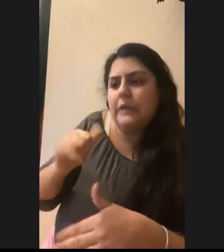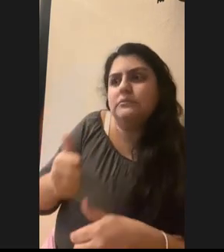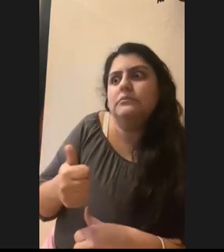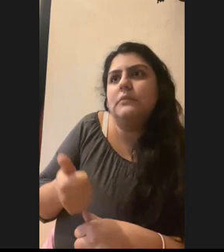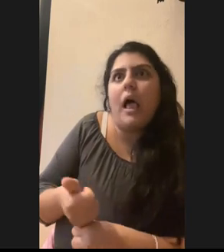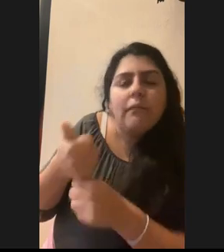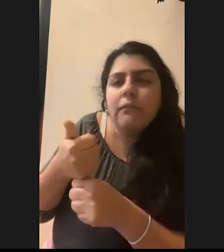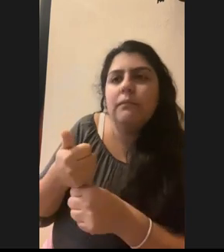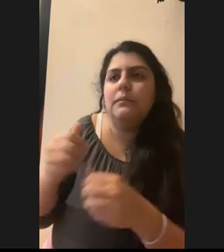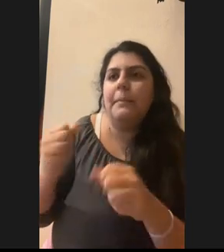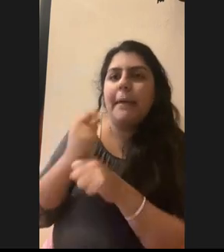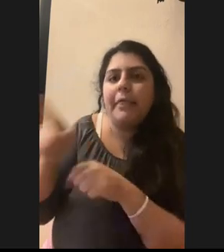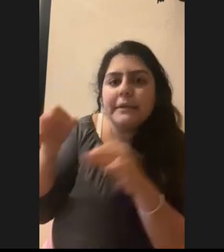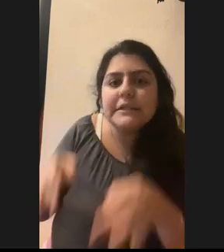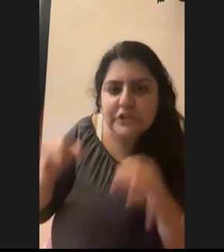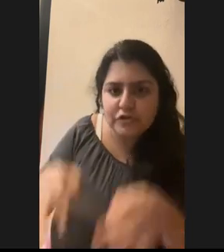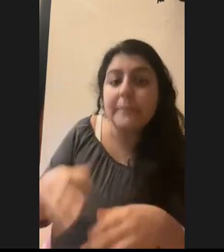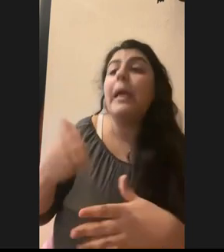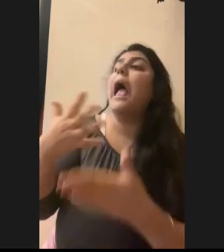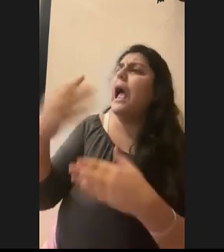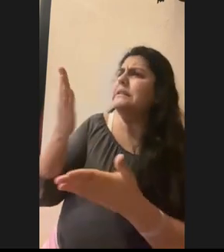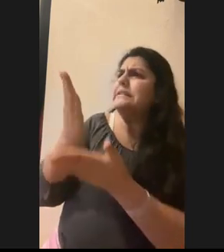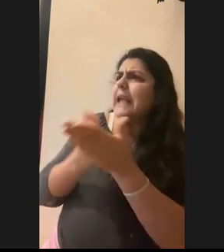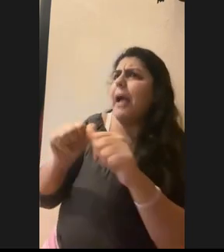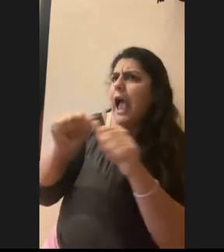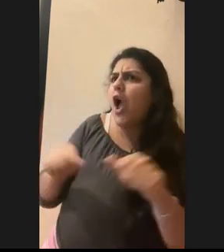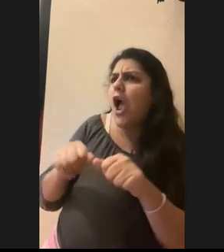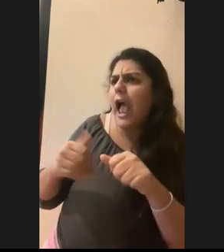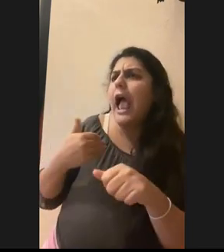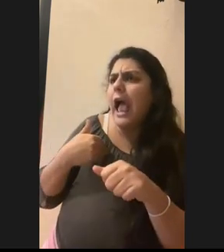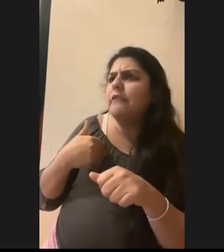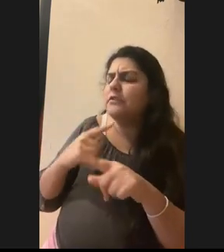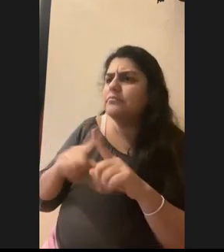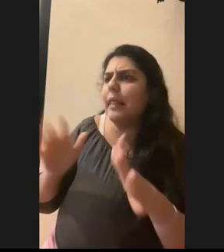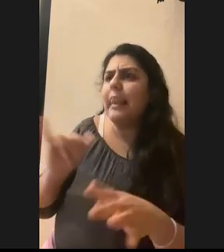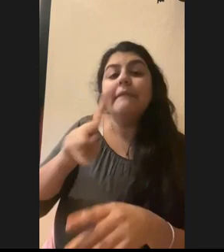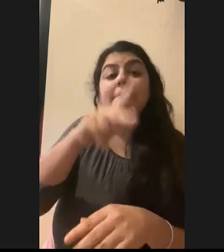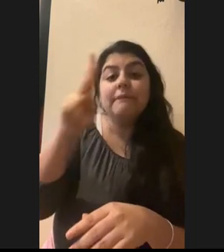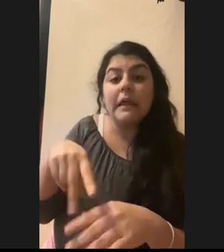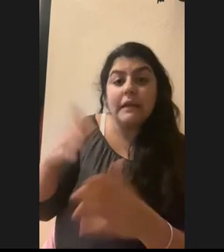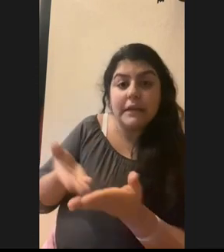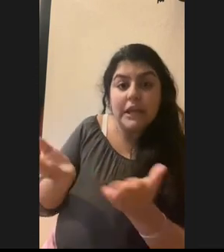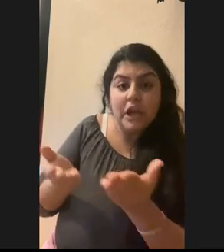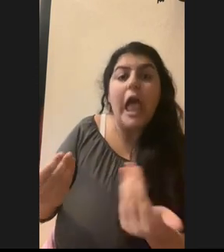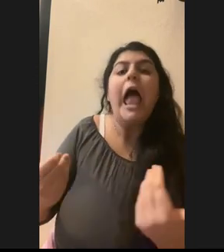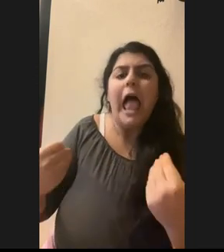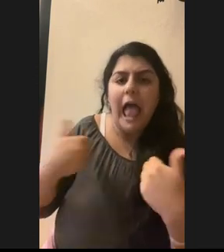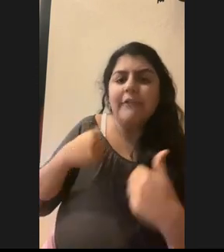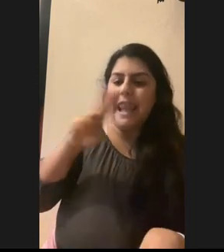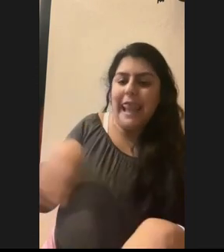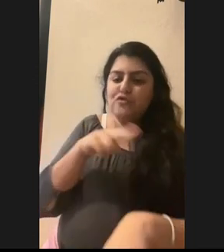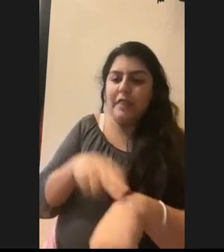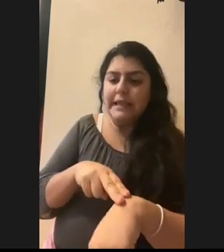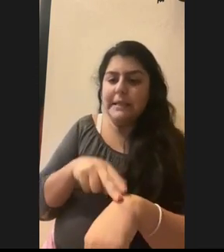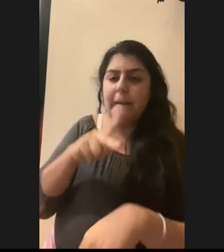and there are also groups like in your area, like often, like here in Philadelphia, we've got, um, like a, a naturalists program that you can take so